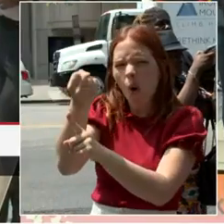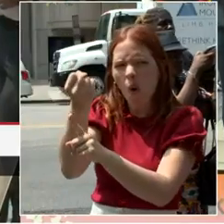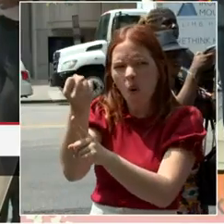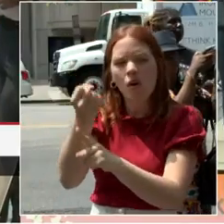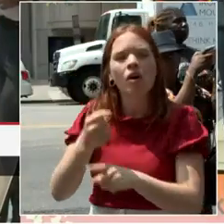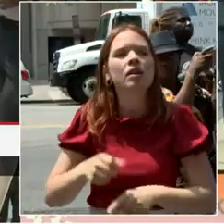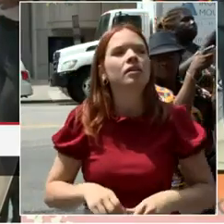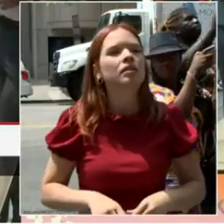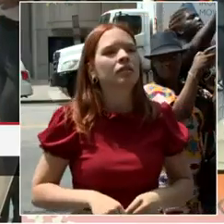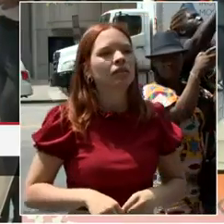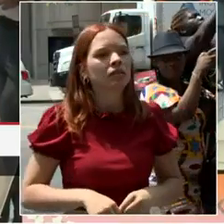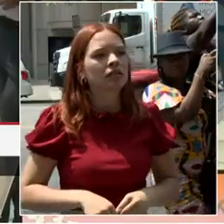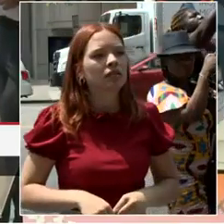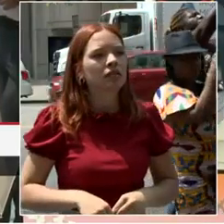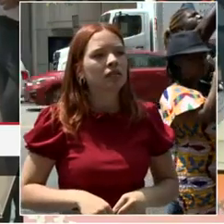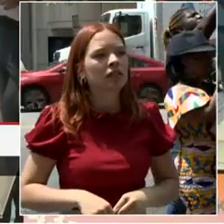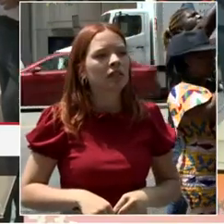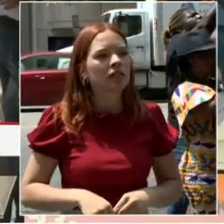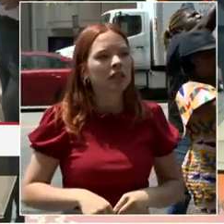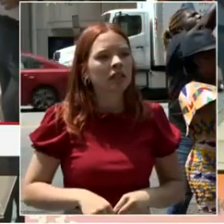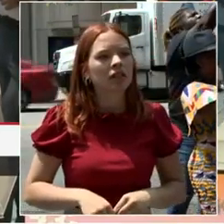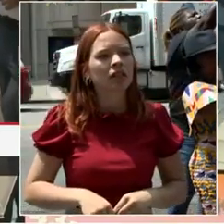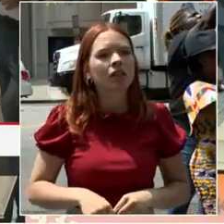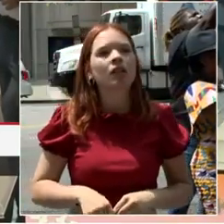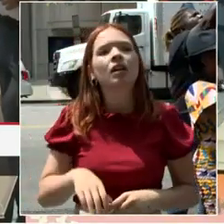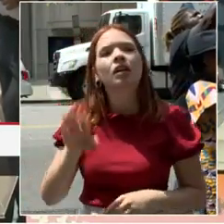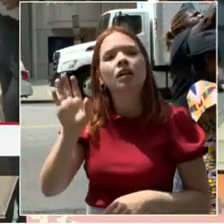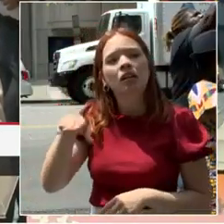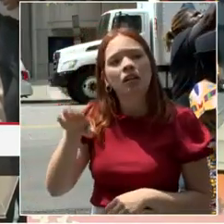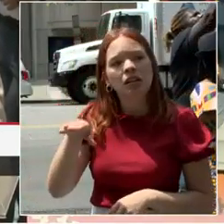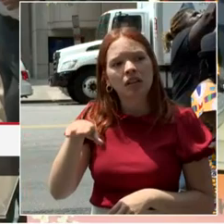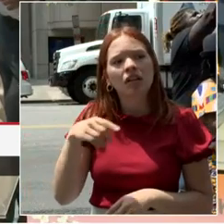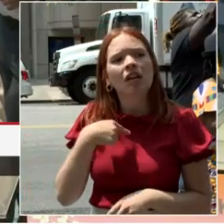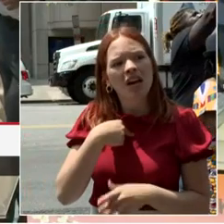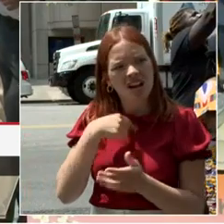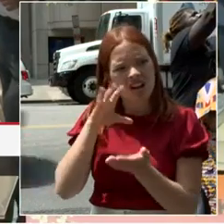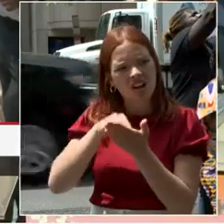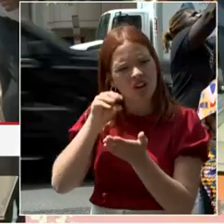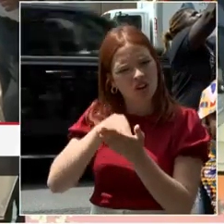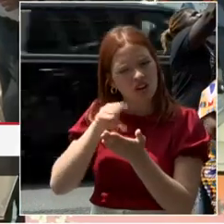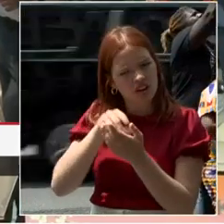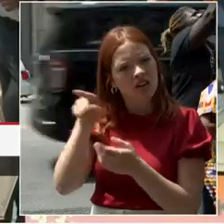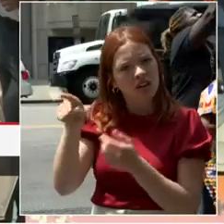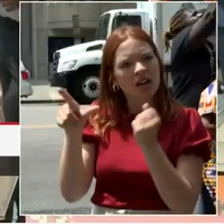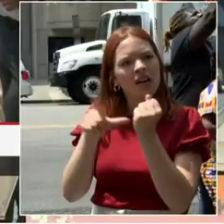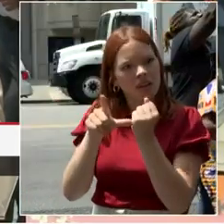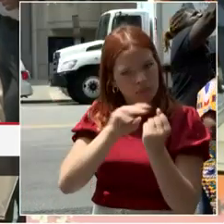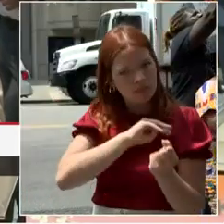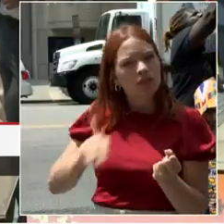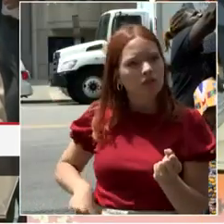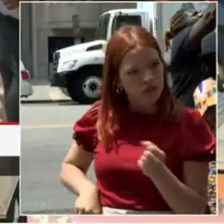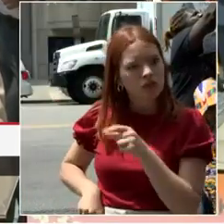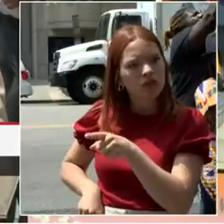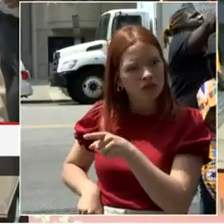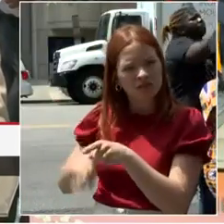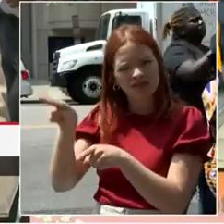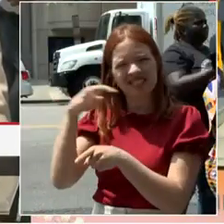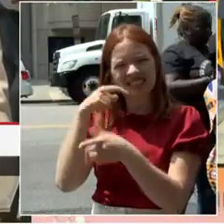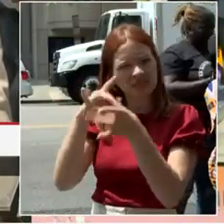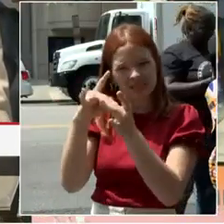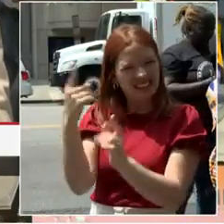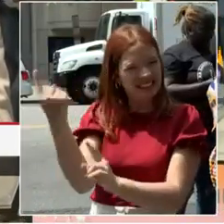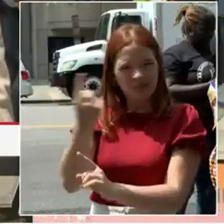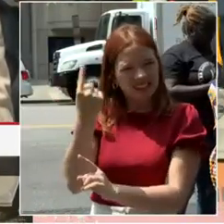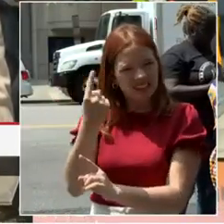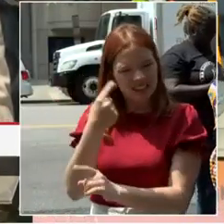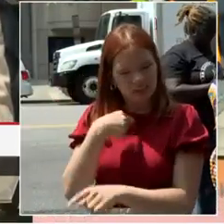We learned from your deputy mayor and testimony at the council yesterday something that was really eye opening. She said that she had never